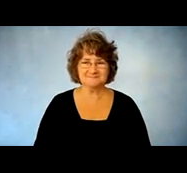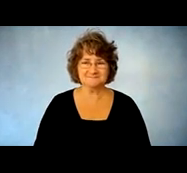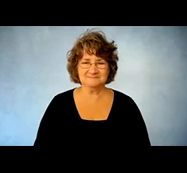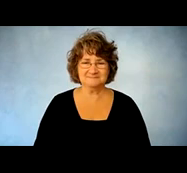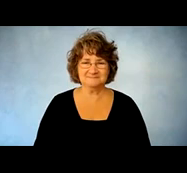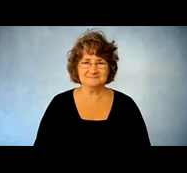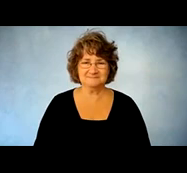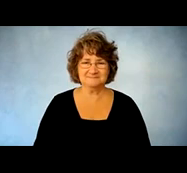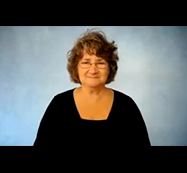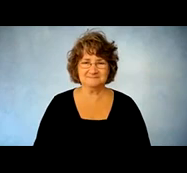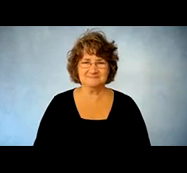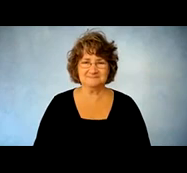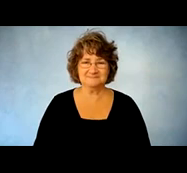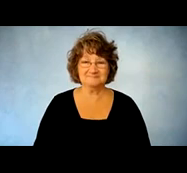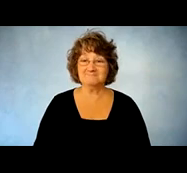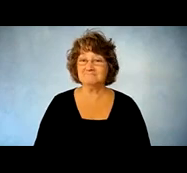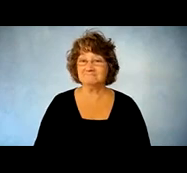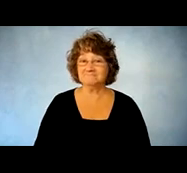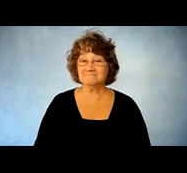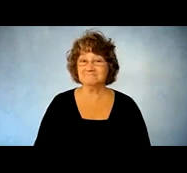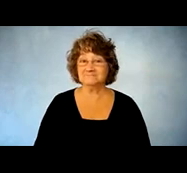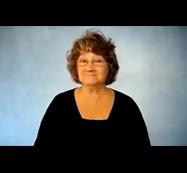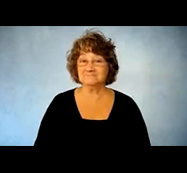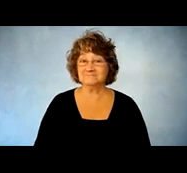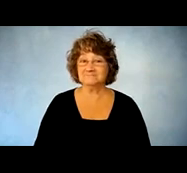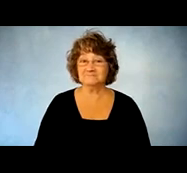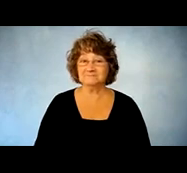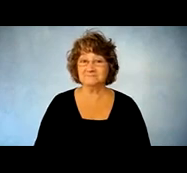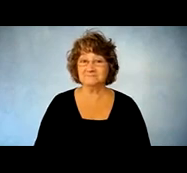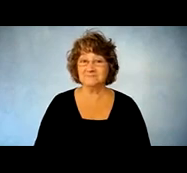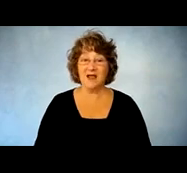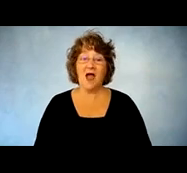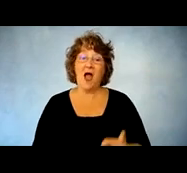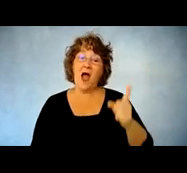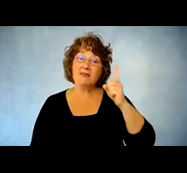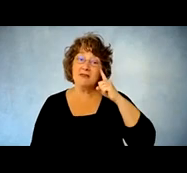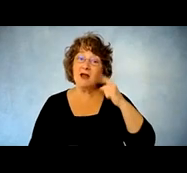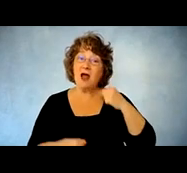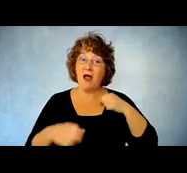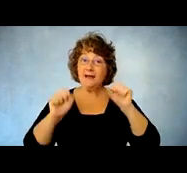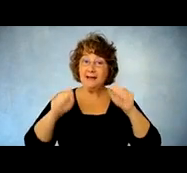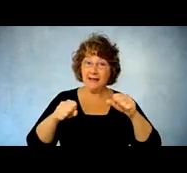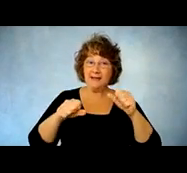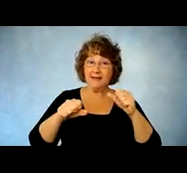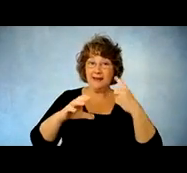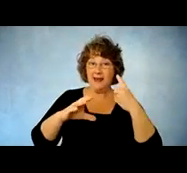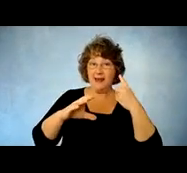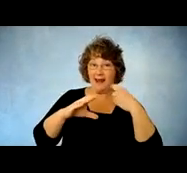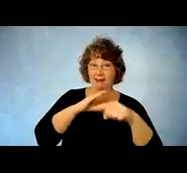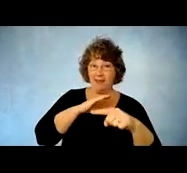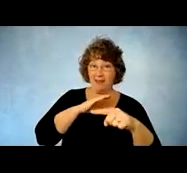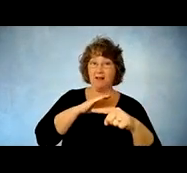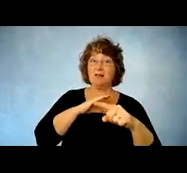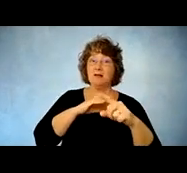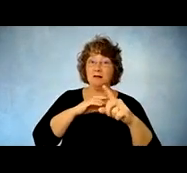and i believe i'll have the ability to email those who signed up um the powerpoint as well